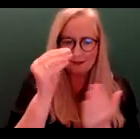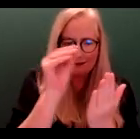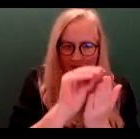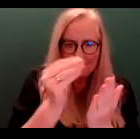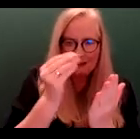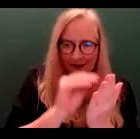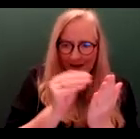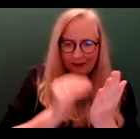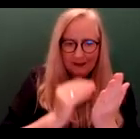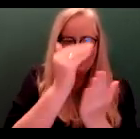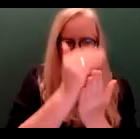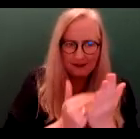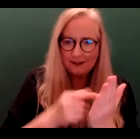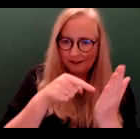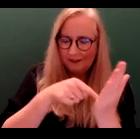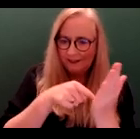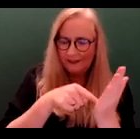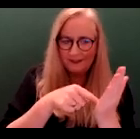them in here under your comment.